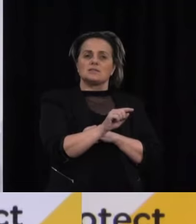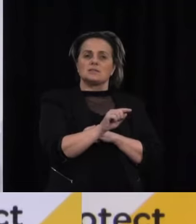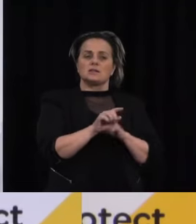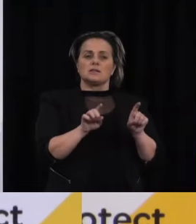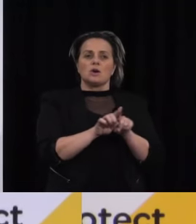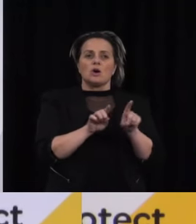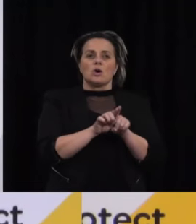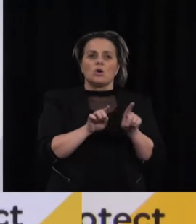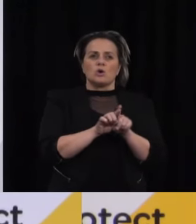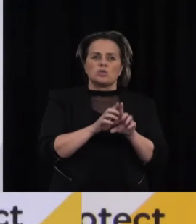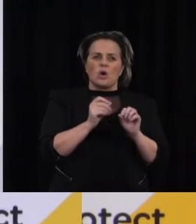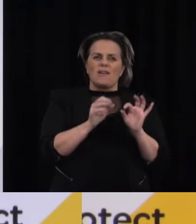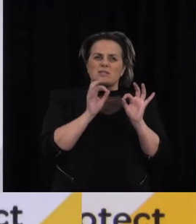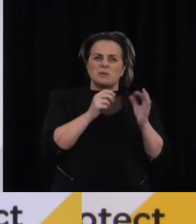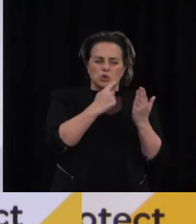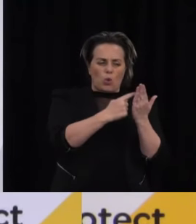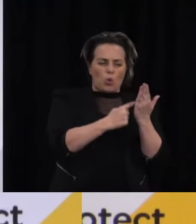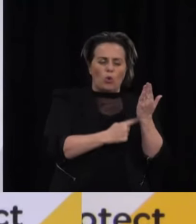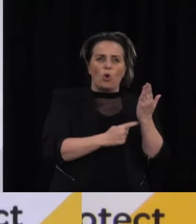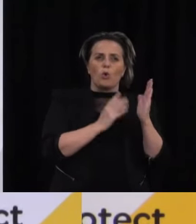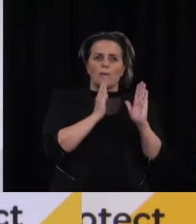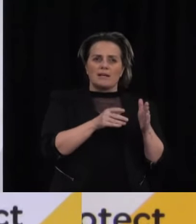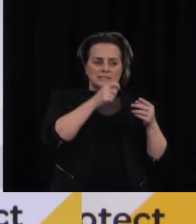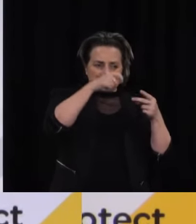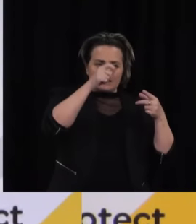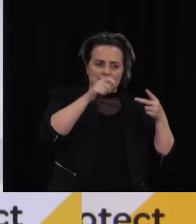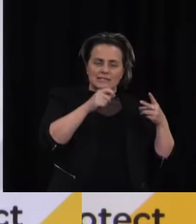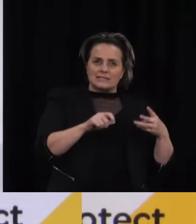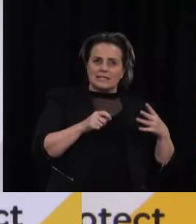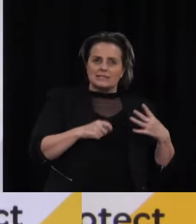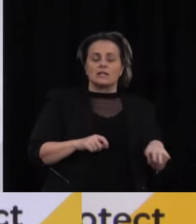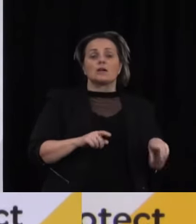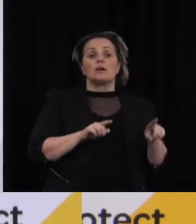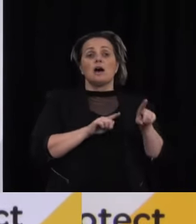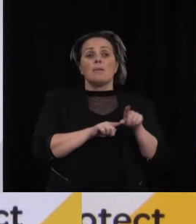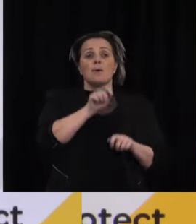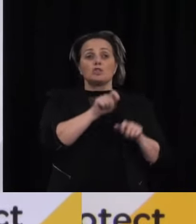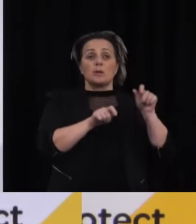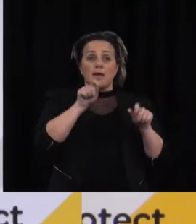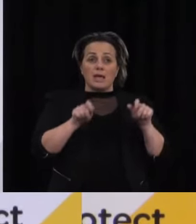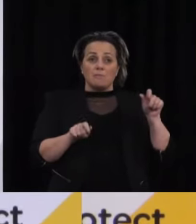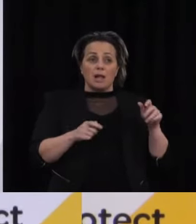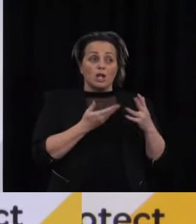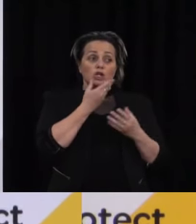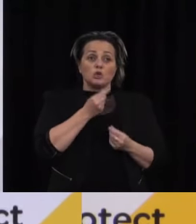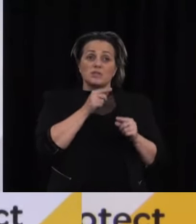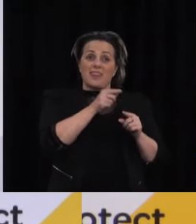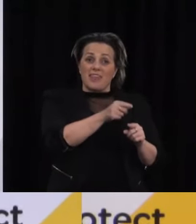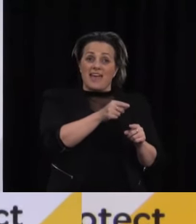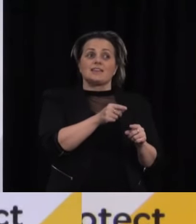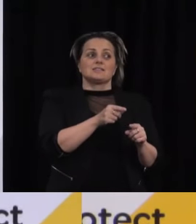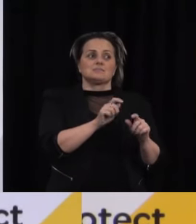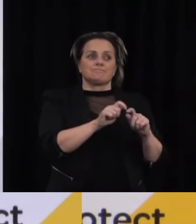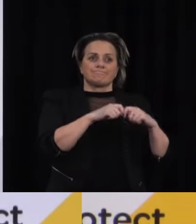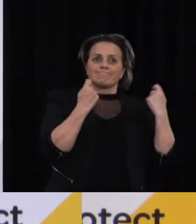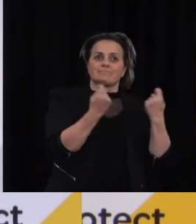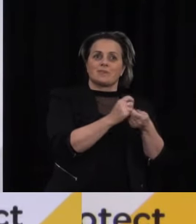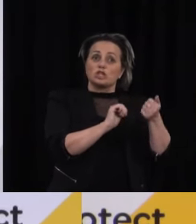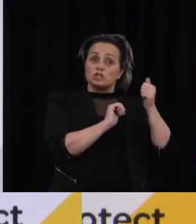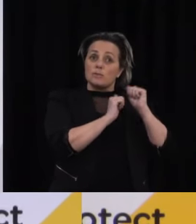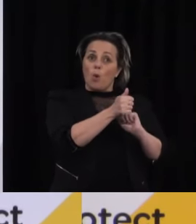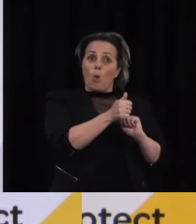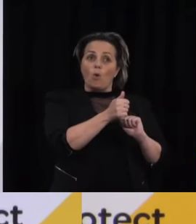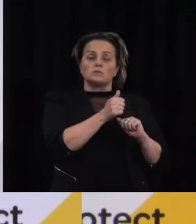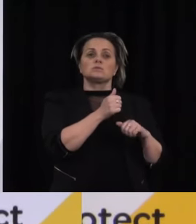significance threshold is quite a high one. Therefore, the majority of people who are coming in through that who are coming in, they're